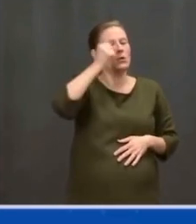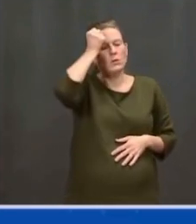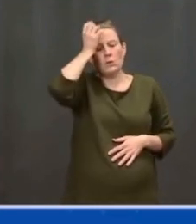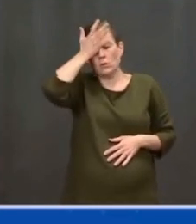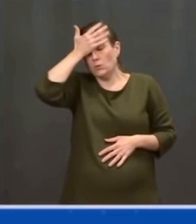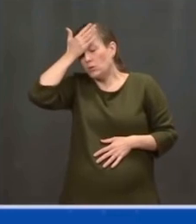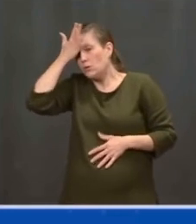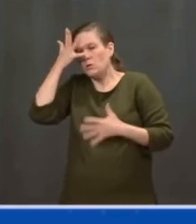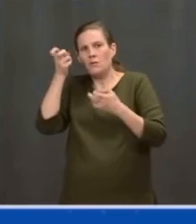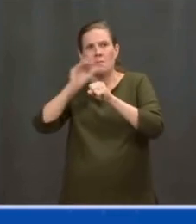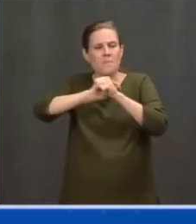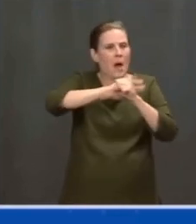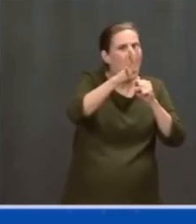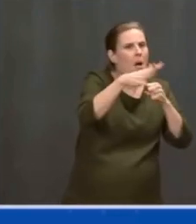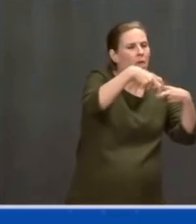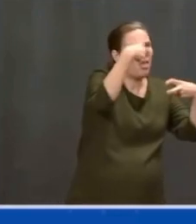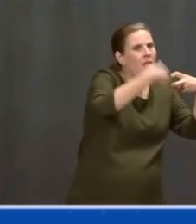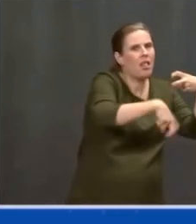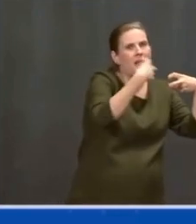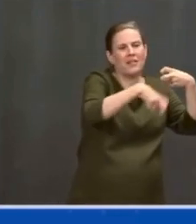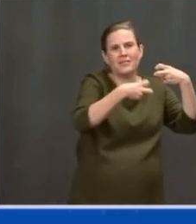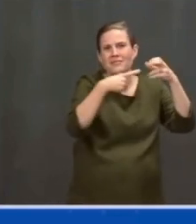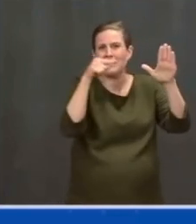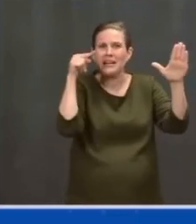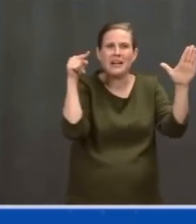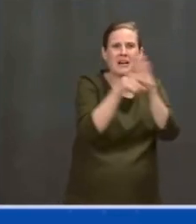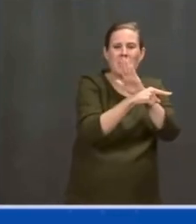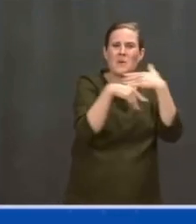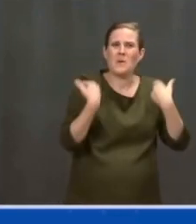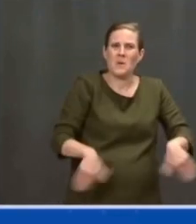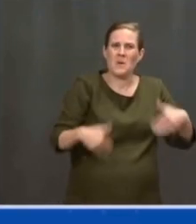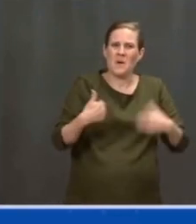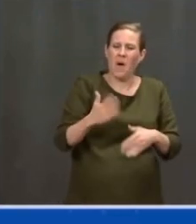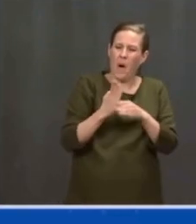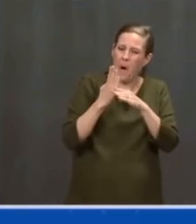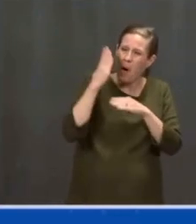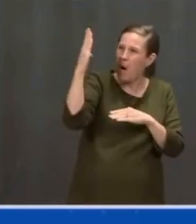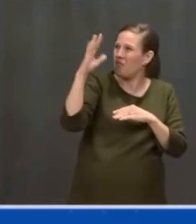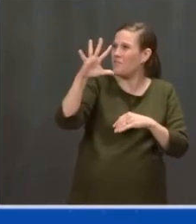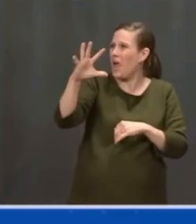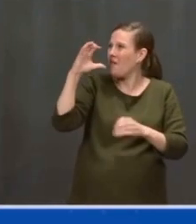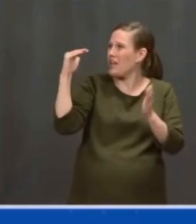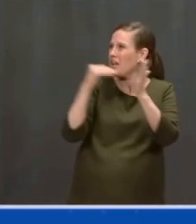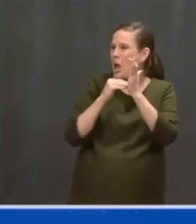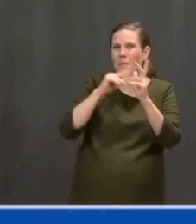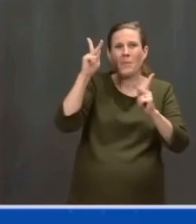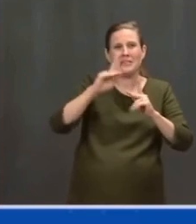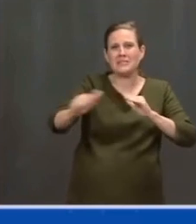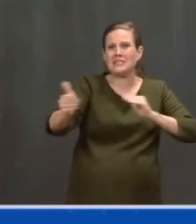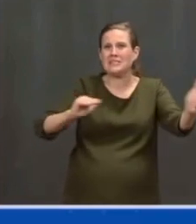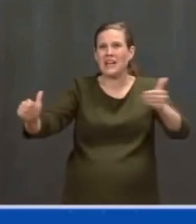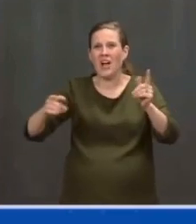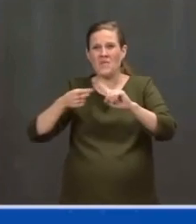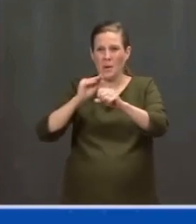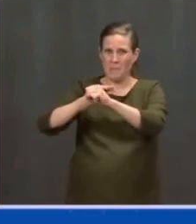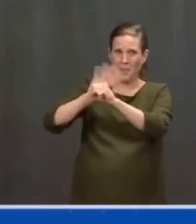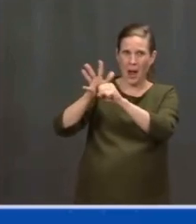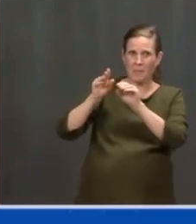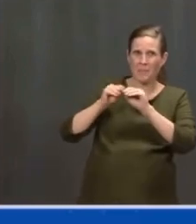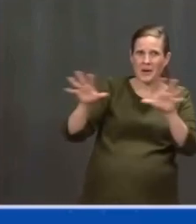4,000 — excuse me, 500 — I carry it in my pocket every day. I have the list of exactly how many have died.